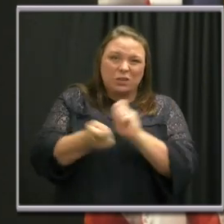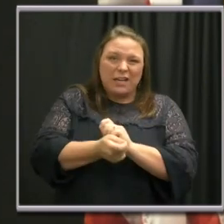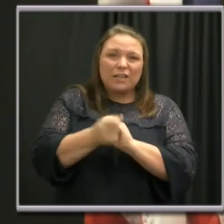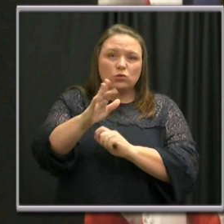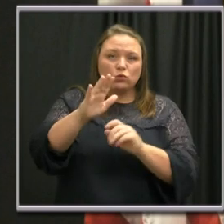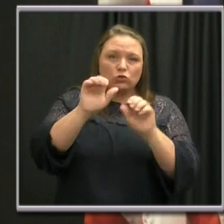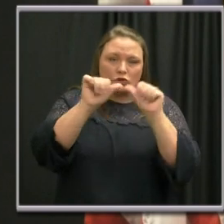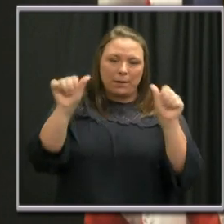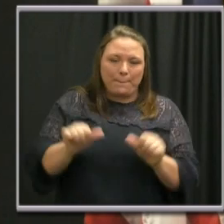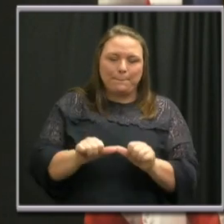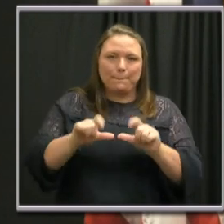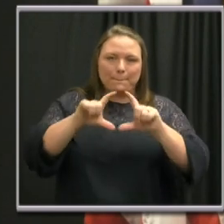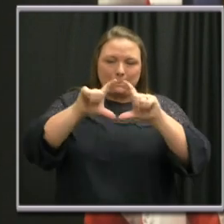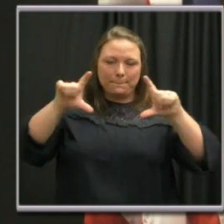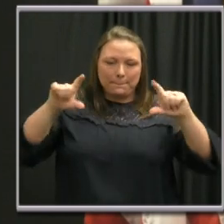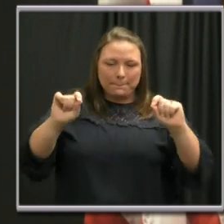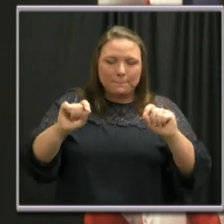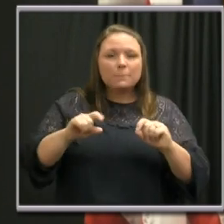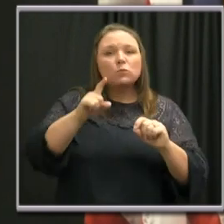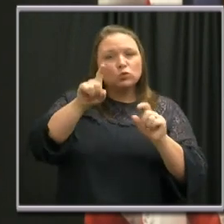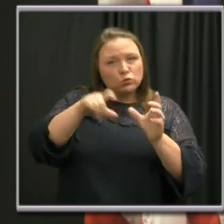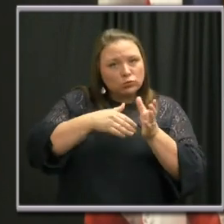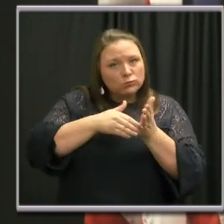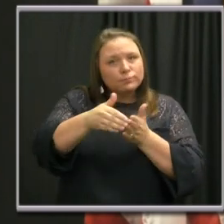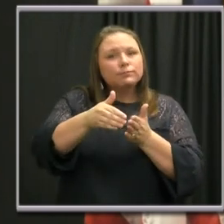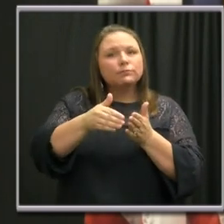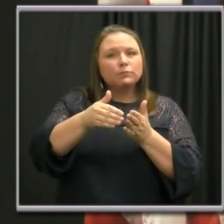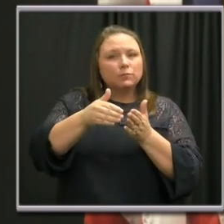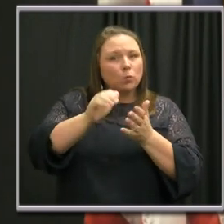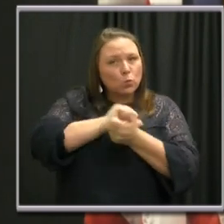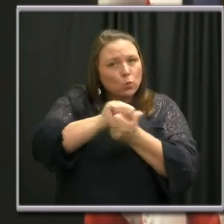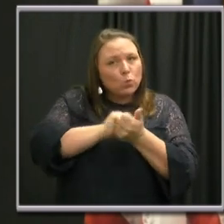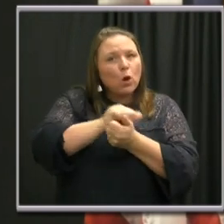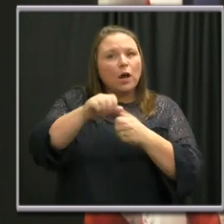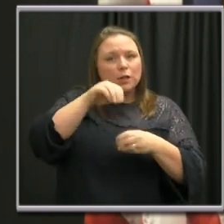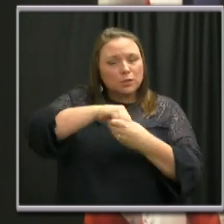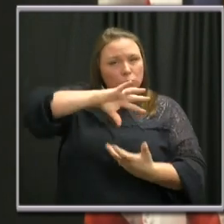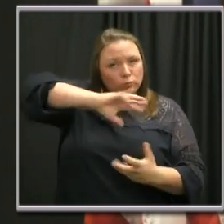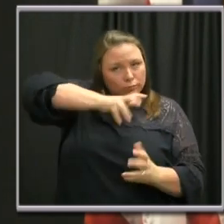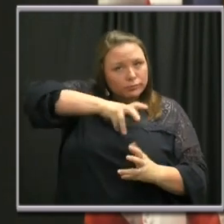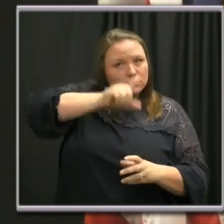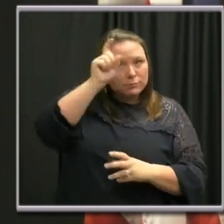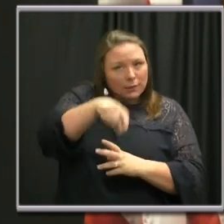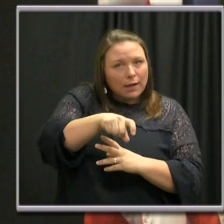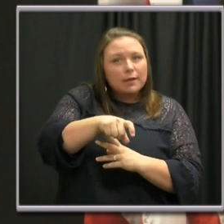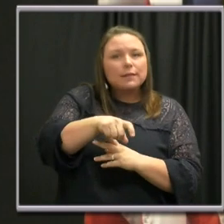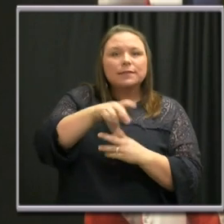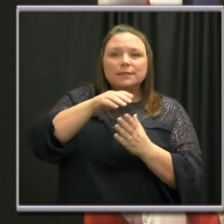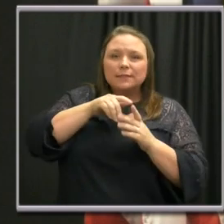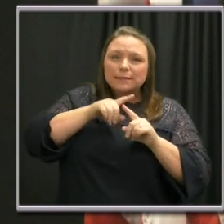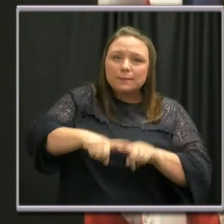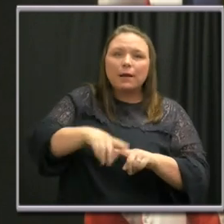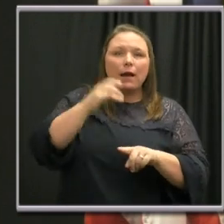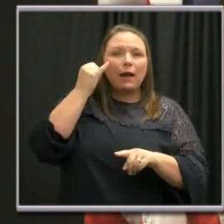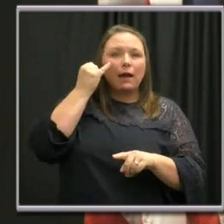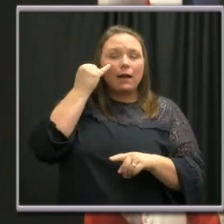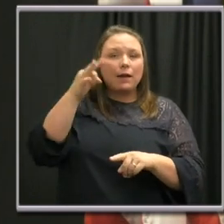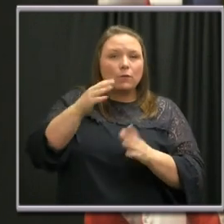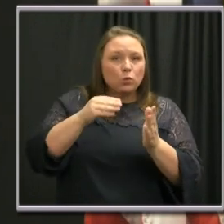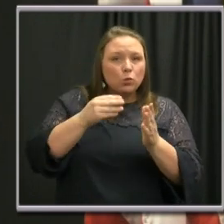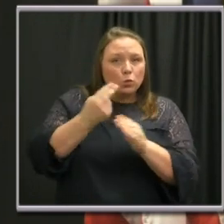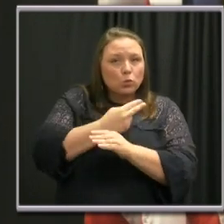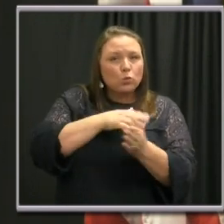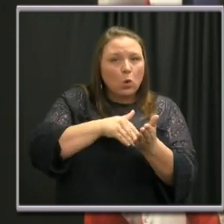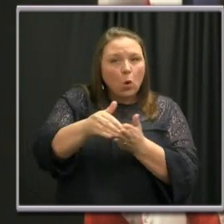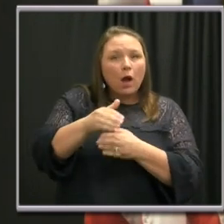shape. You should routinely wash your cloth face mask in a washing machine. Depending on the frequency of use, be careful not to